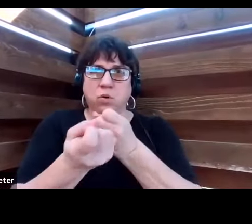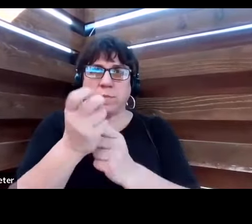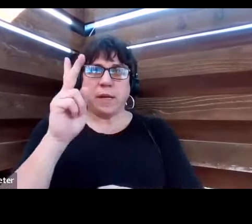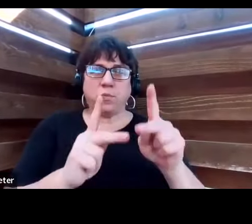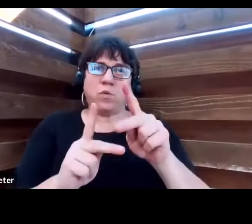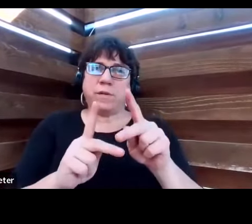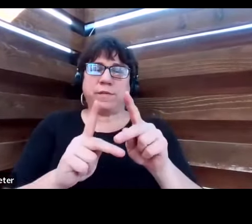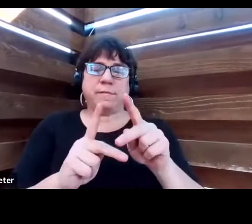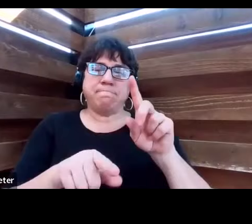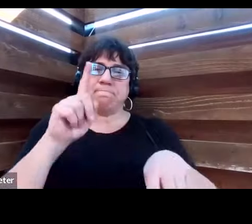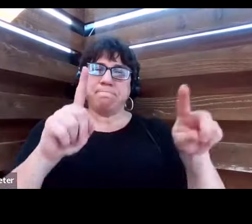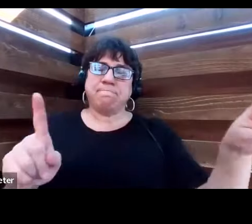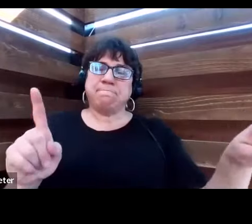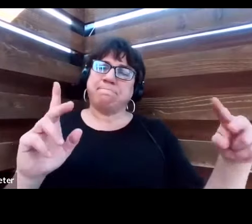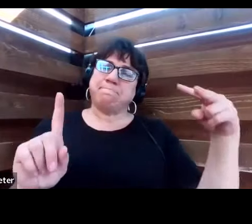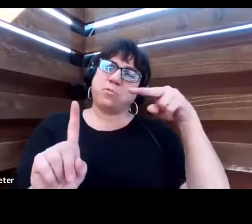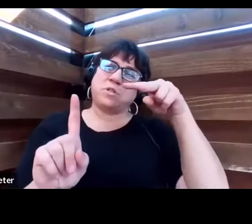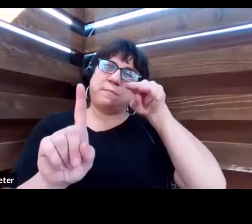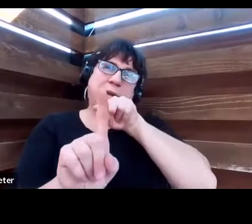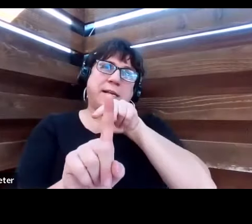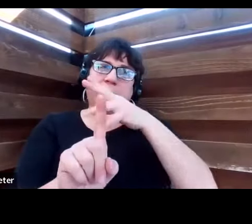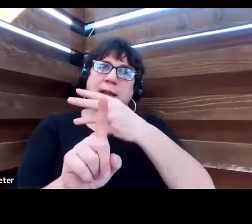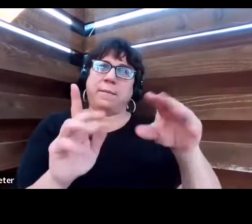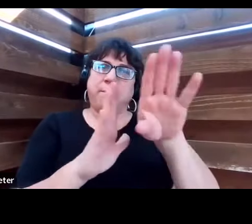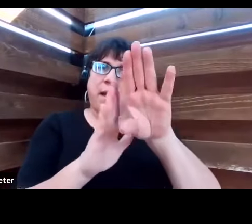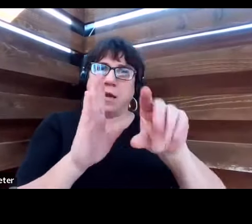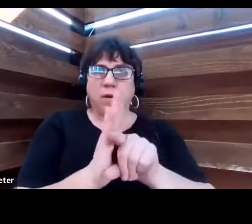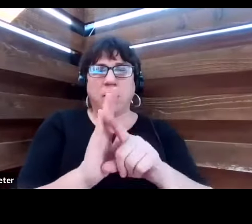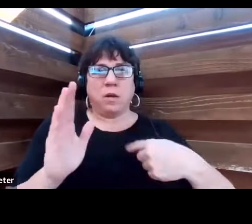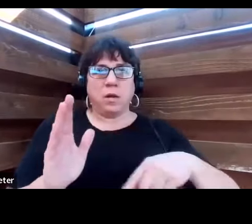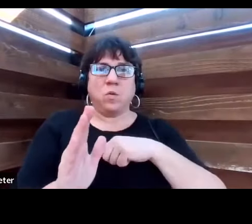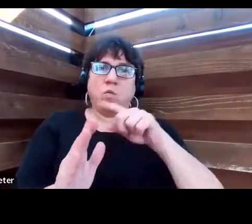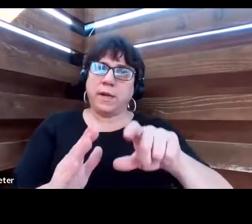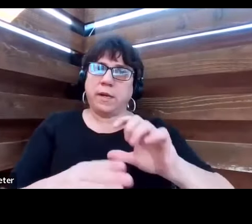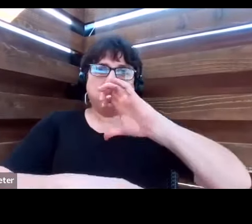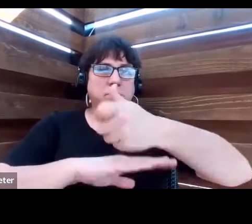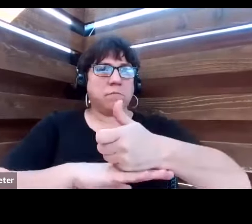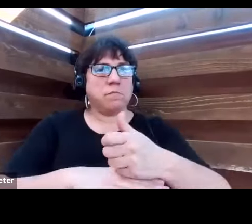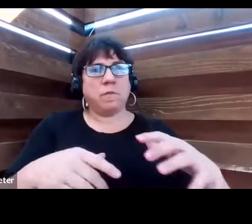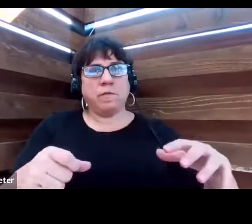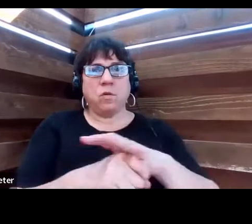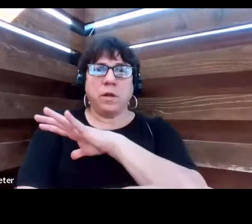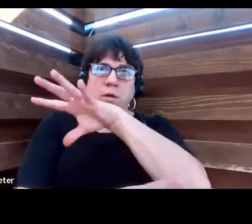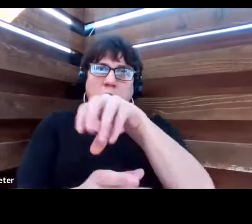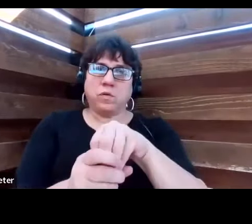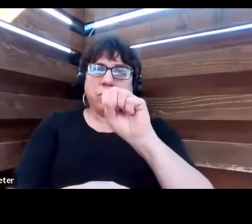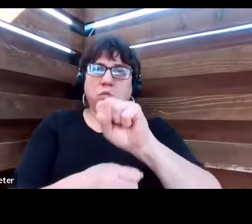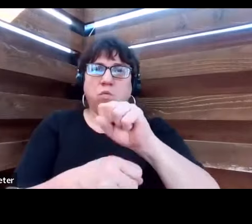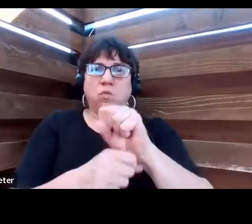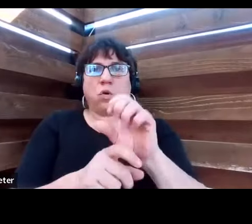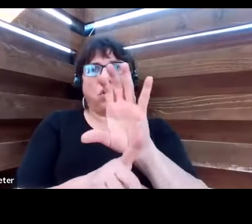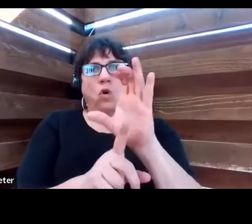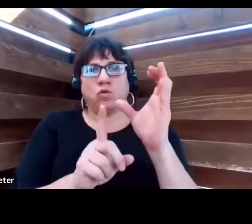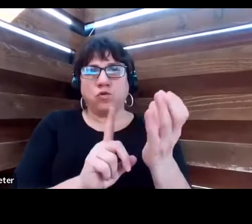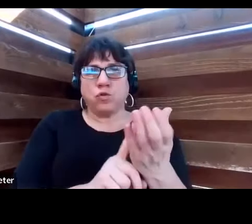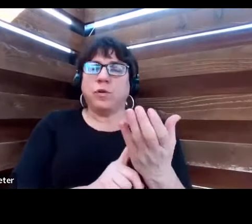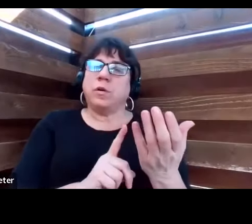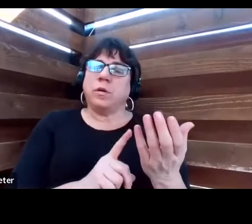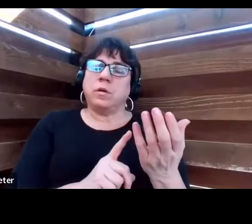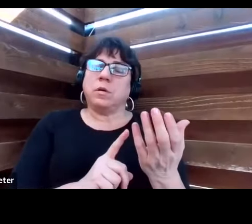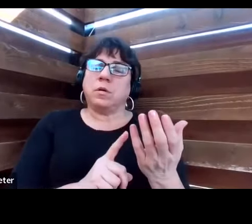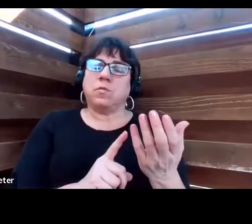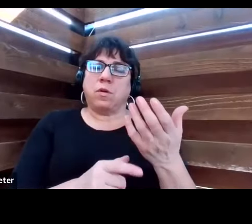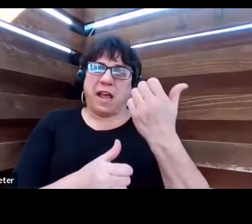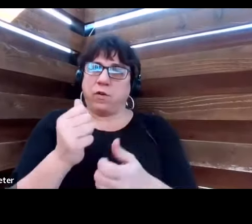perspectives and backgrounds. We need to build a fully inclusive work culture where